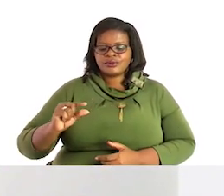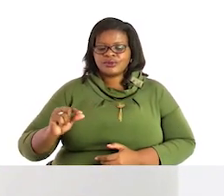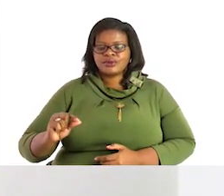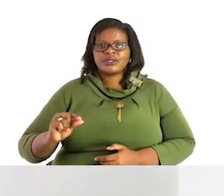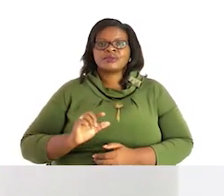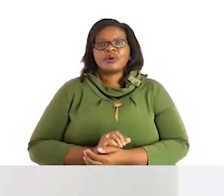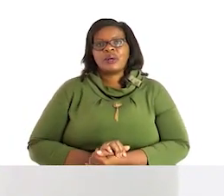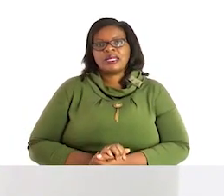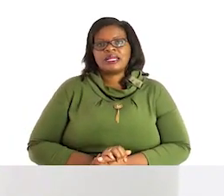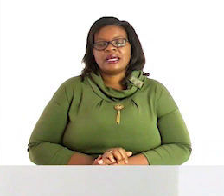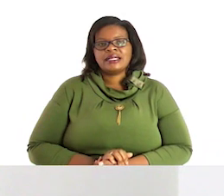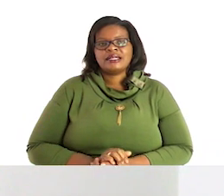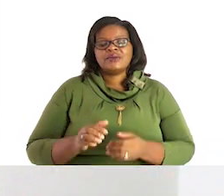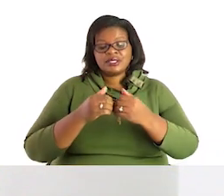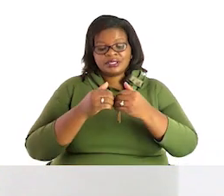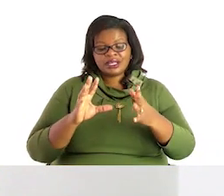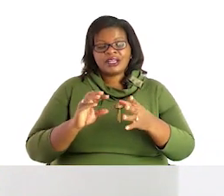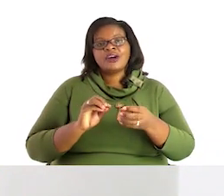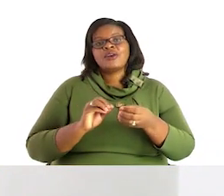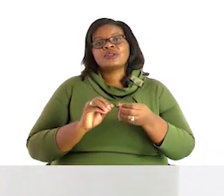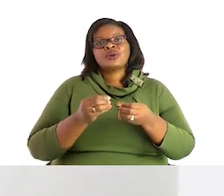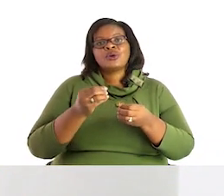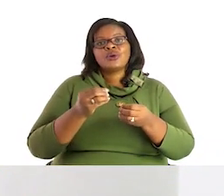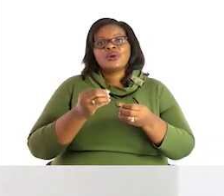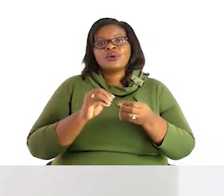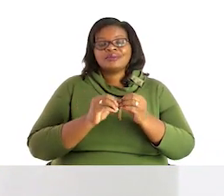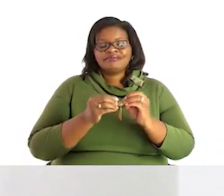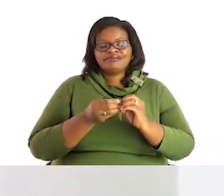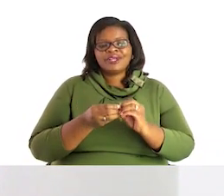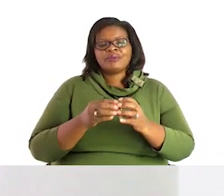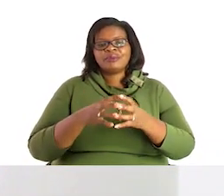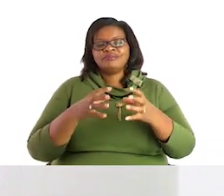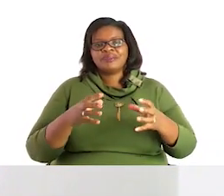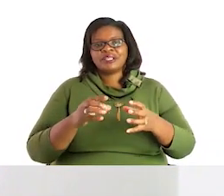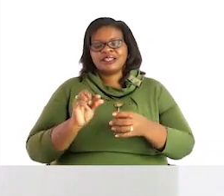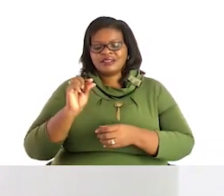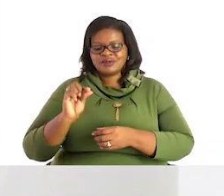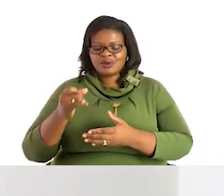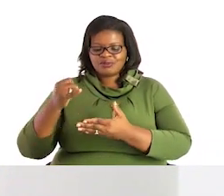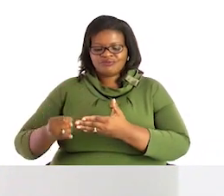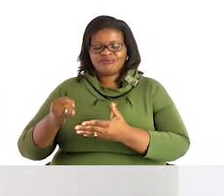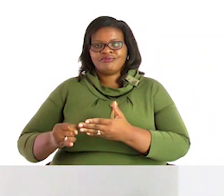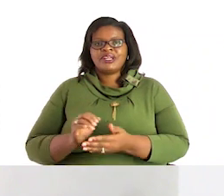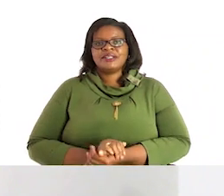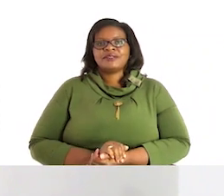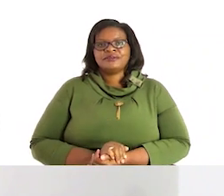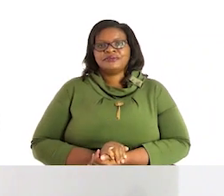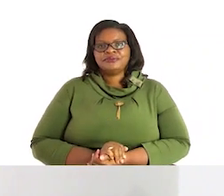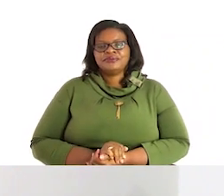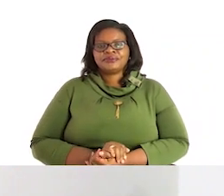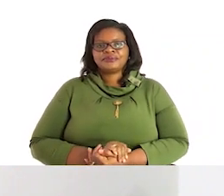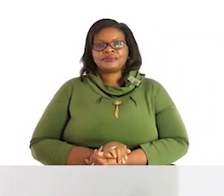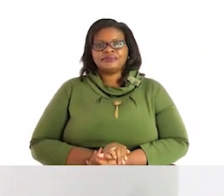but this time we are starting from the biggest to the smallest can you come again and put those numbers in